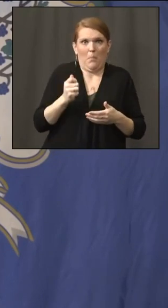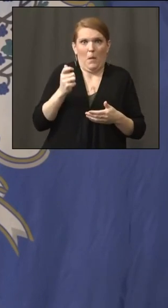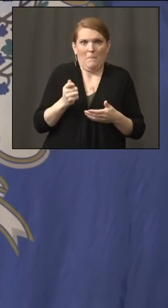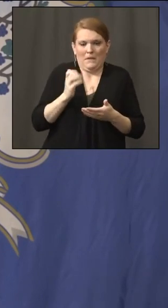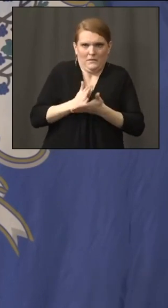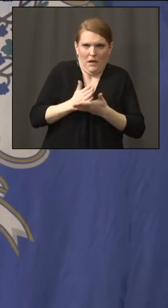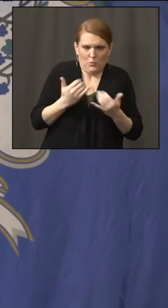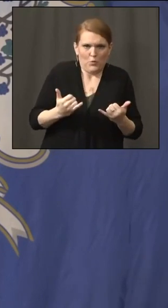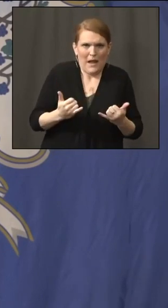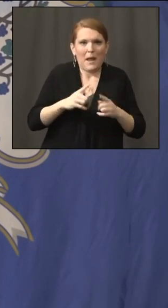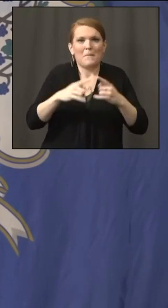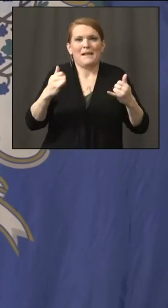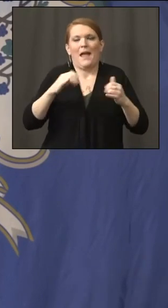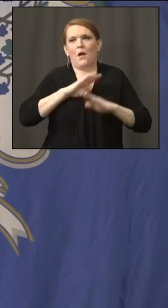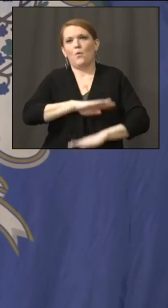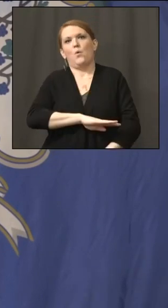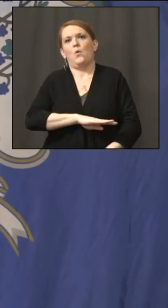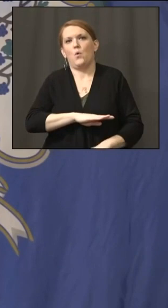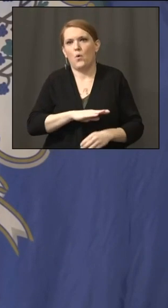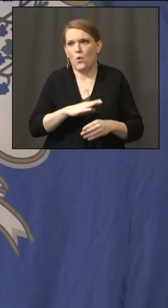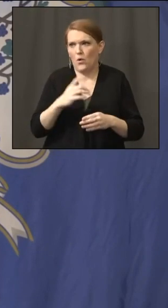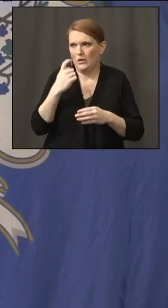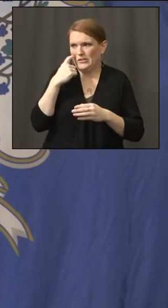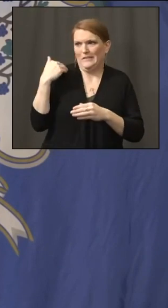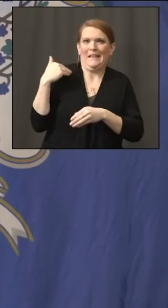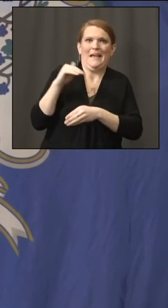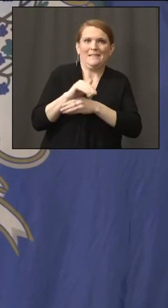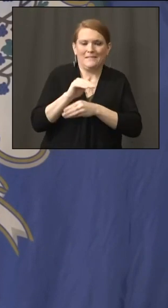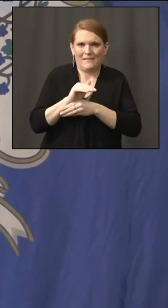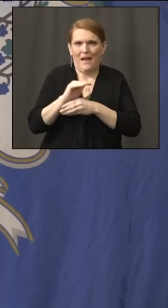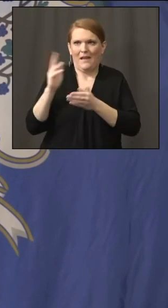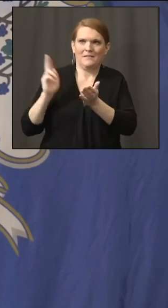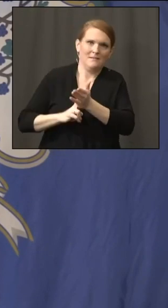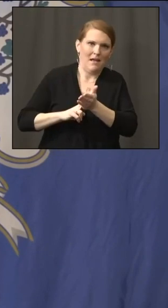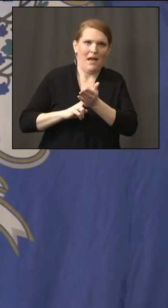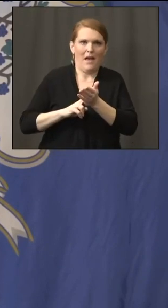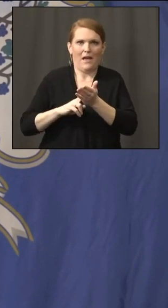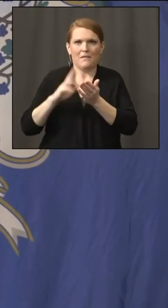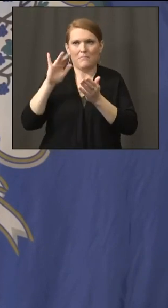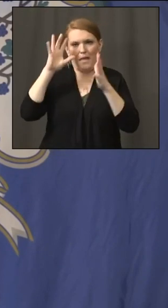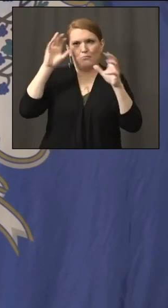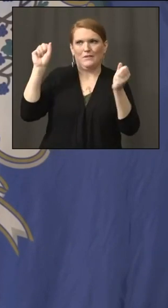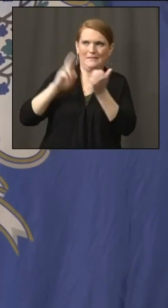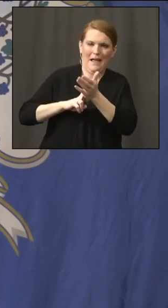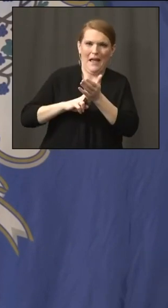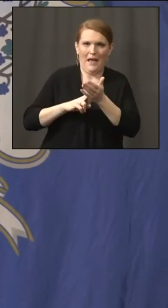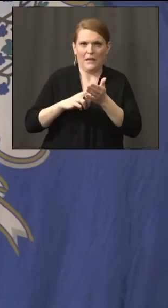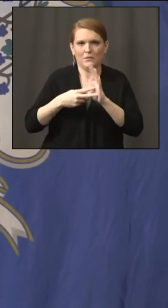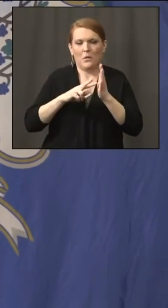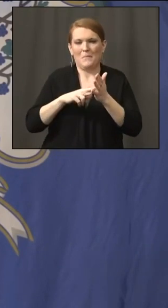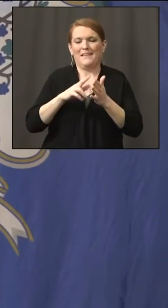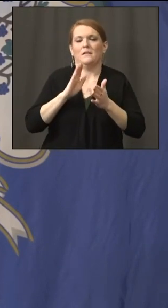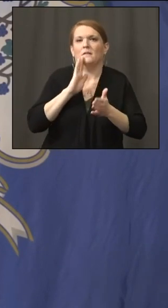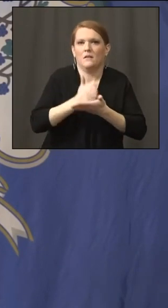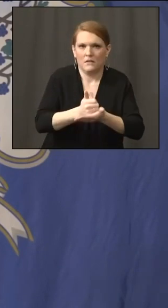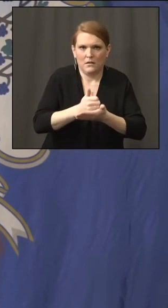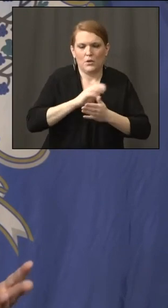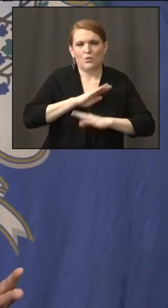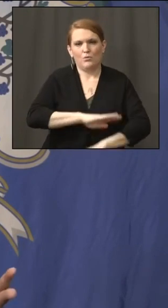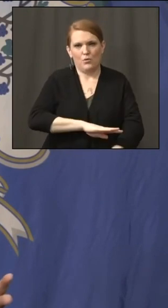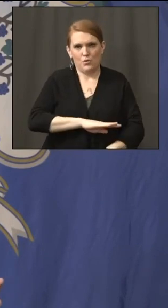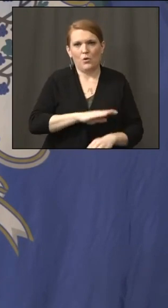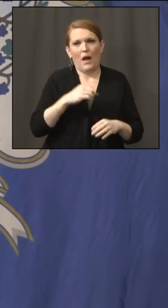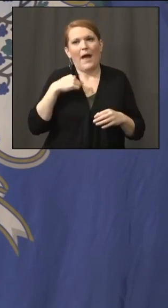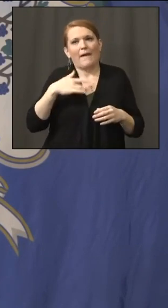happen because at the last moment we got the agreement signed by the president. So a little bit of economic certainty